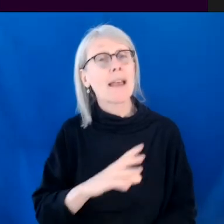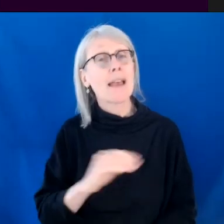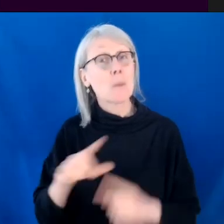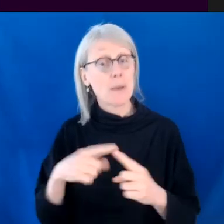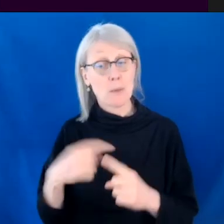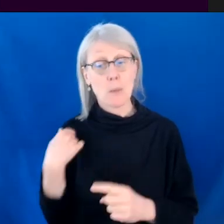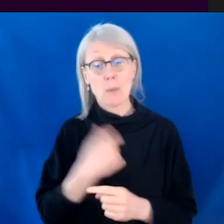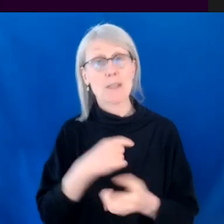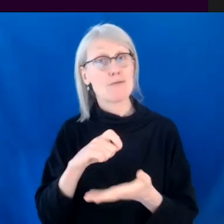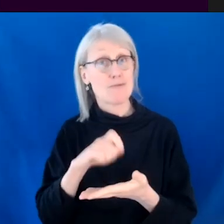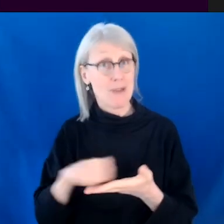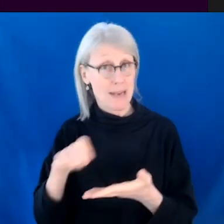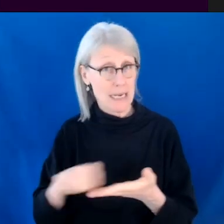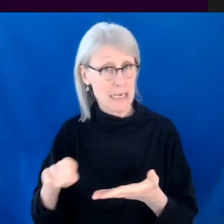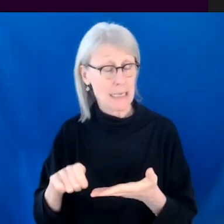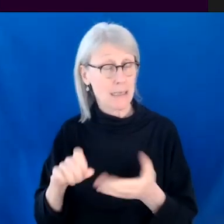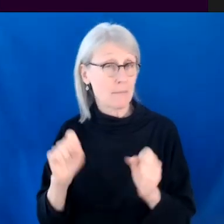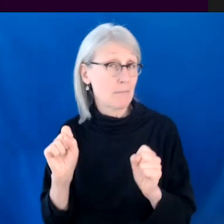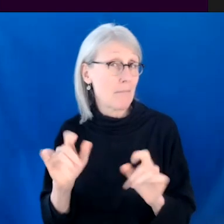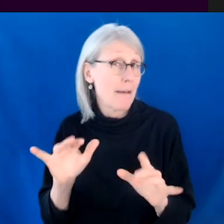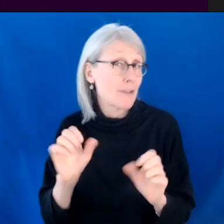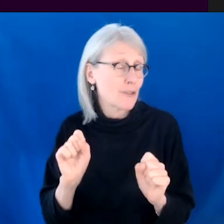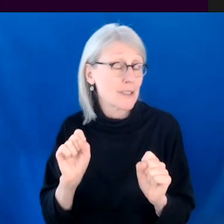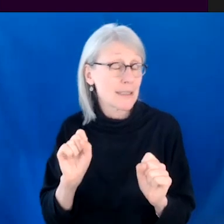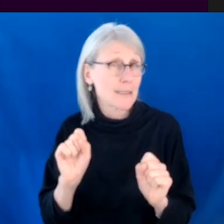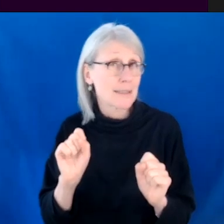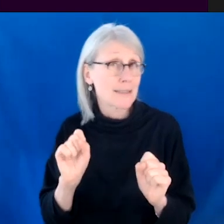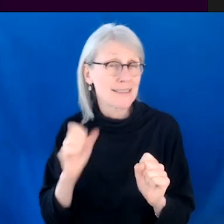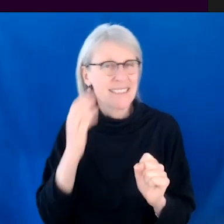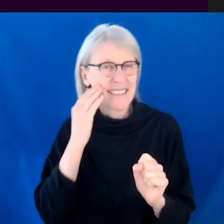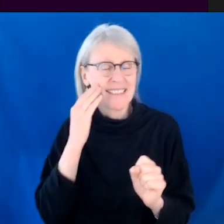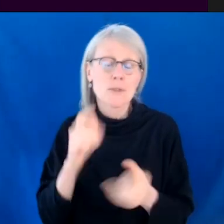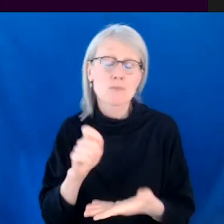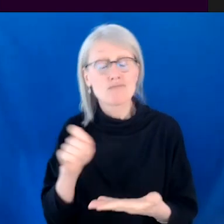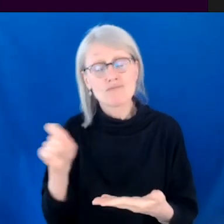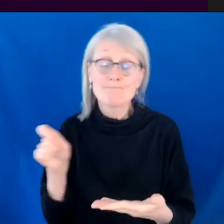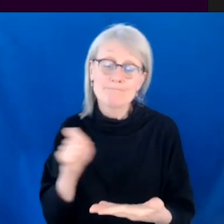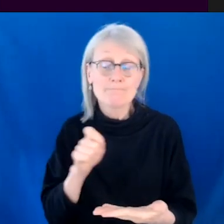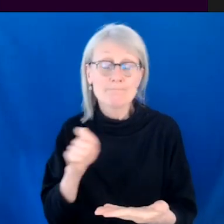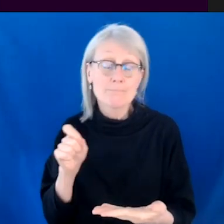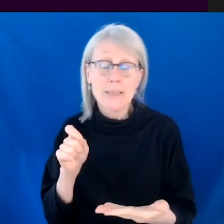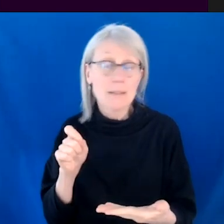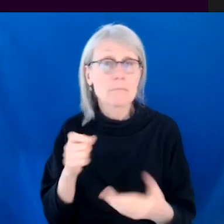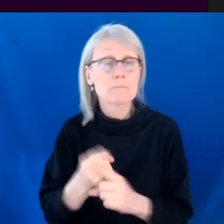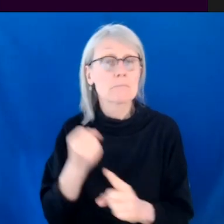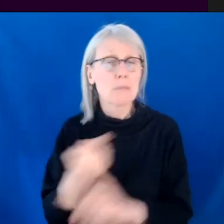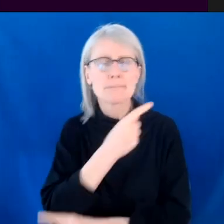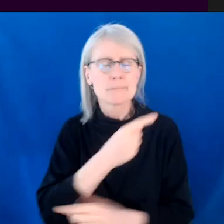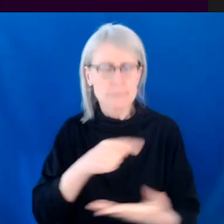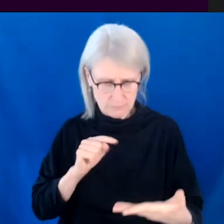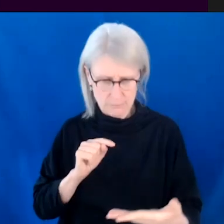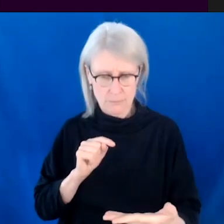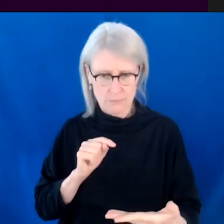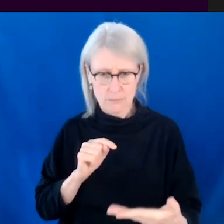where you're writing something and it takes a turn or you're writing something